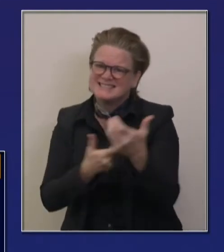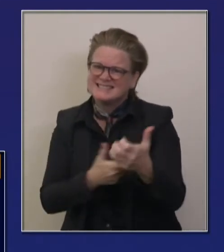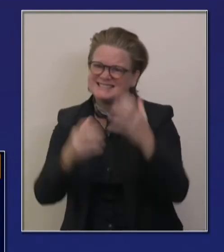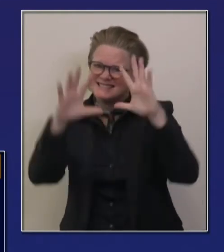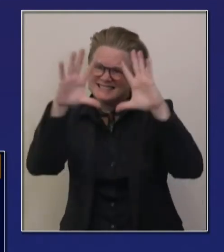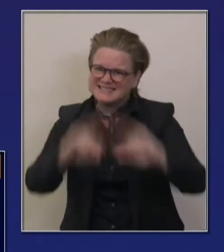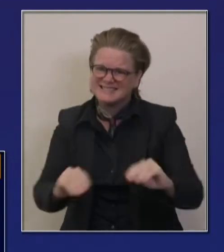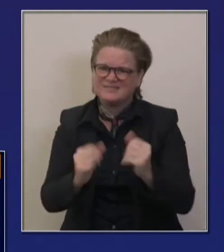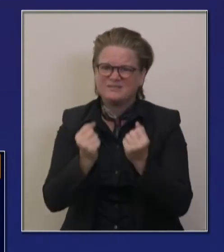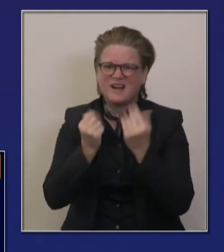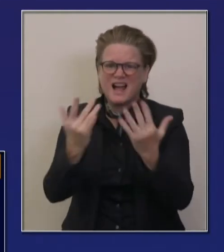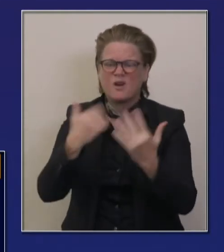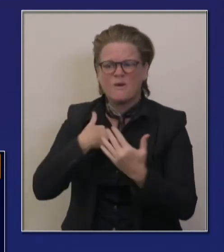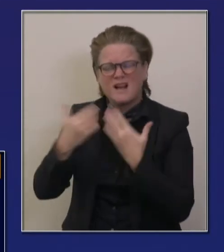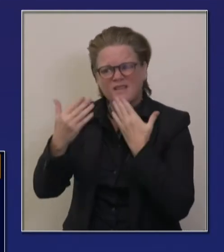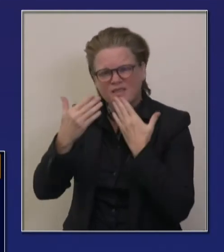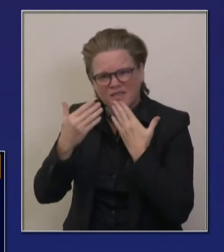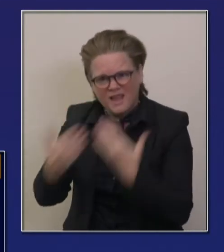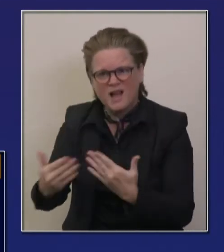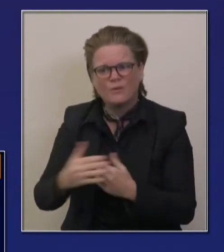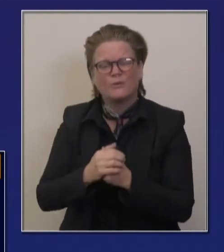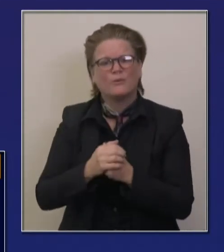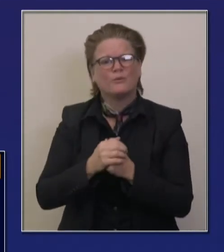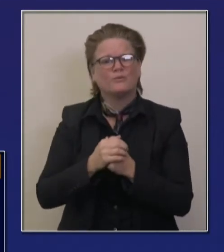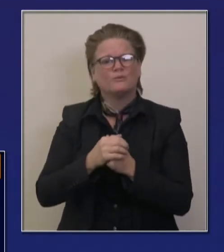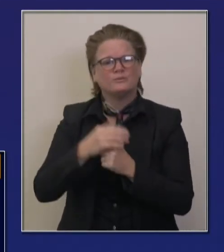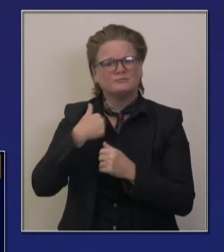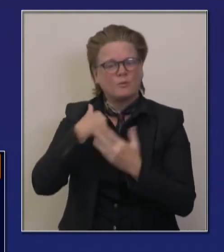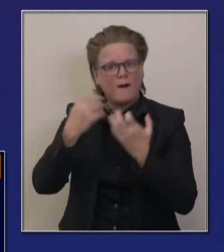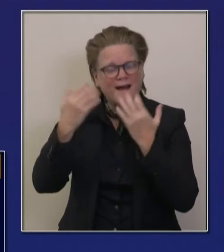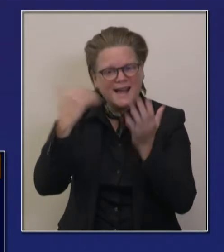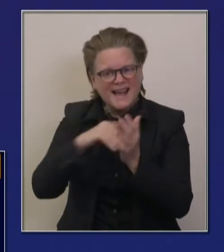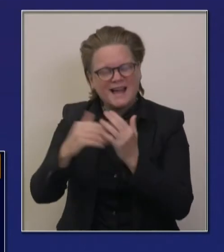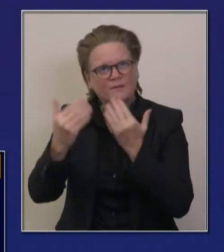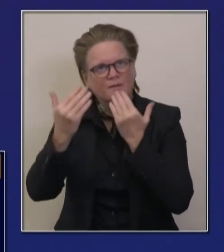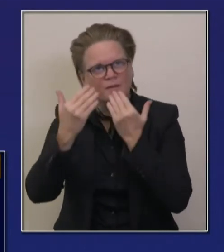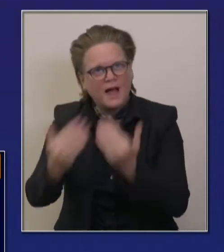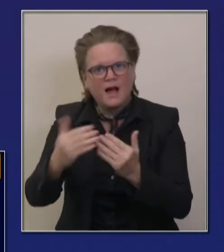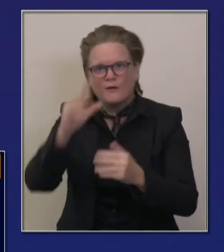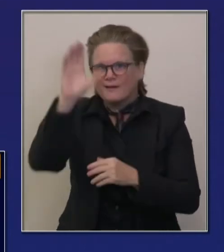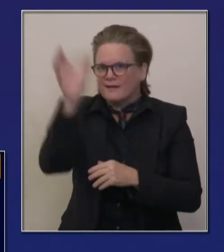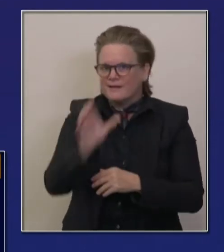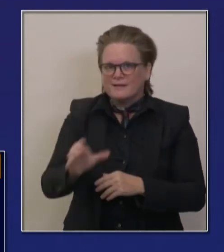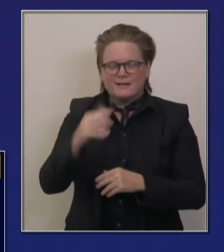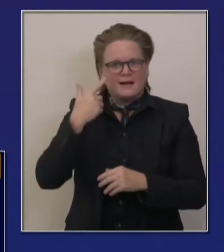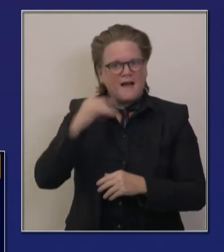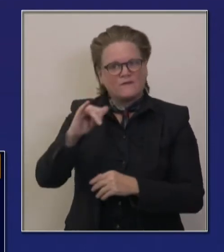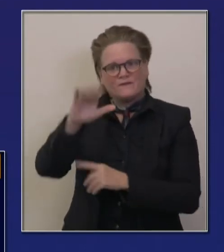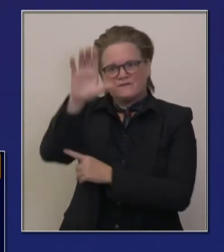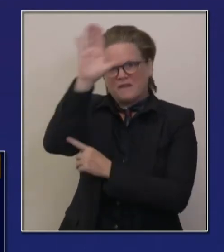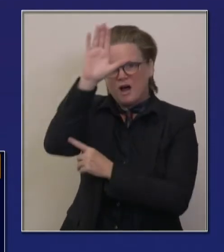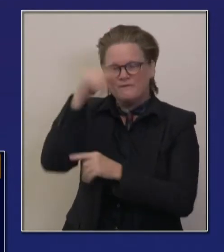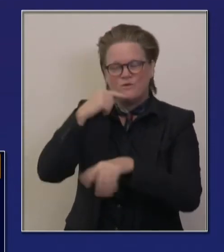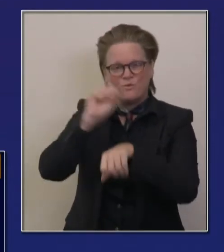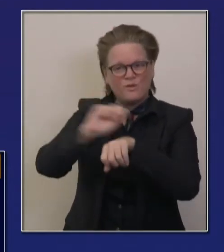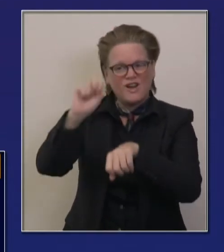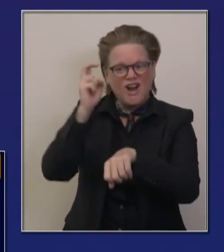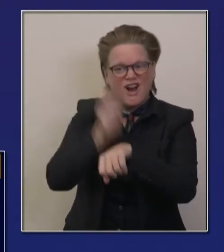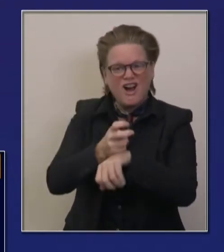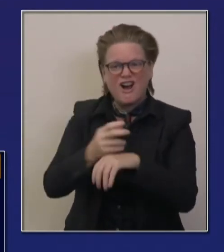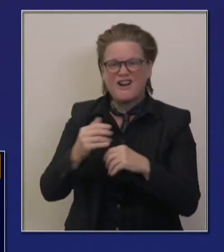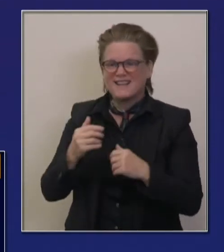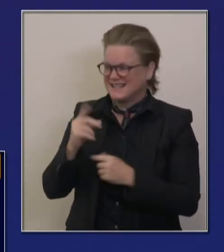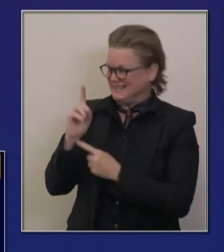men and women at Cal Fire for working so hard and extending that work into, uh, December as well. And of course